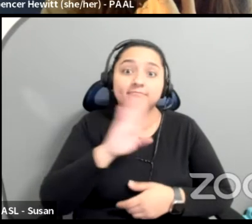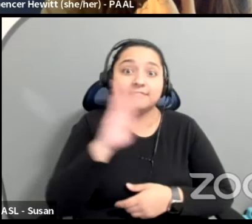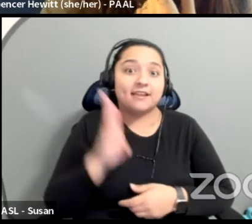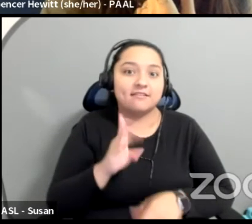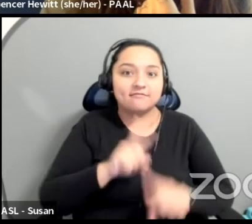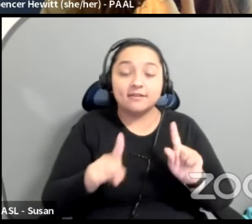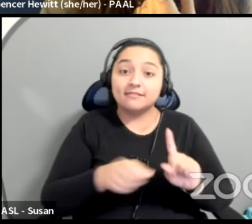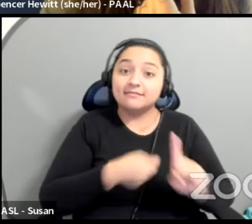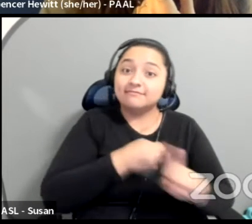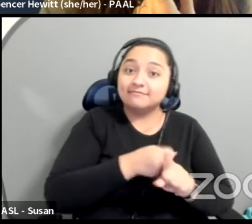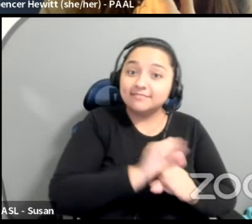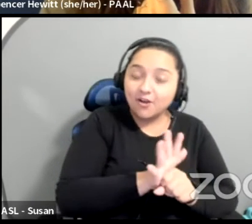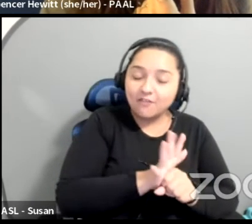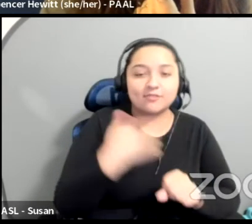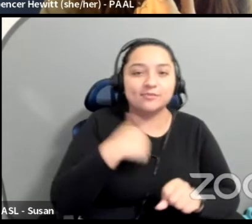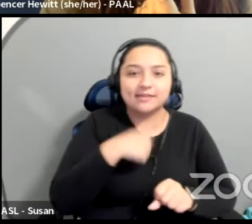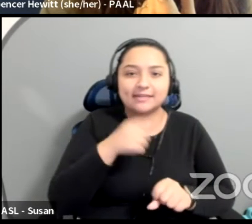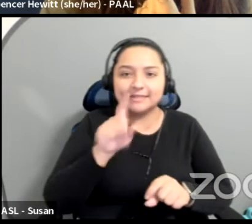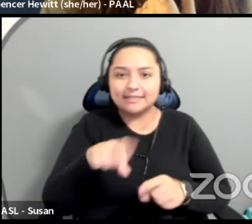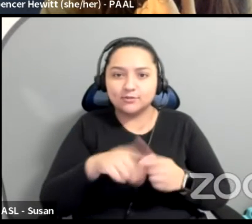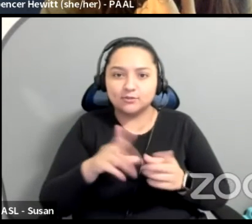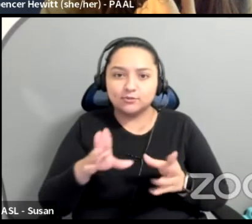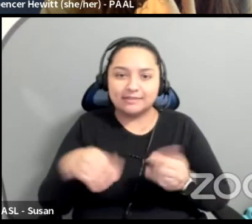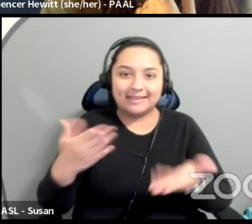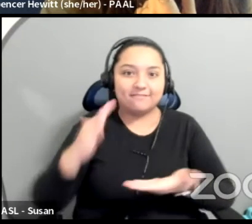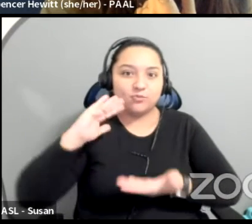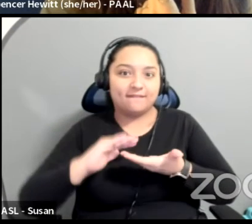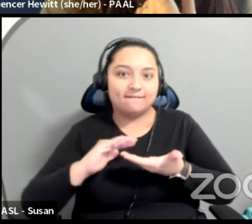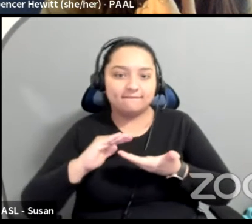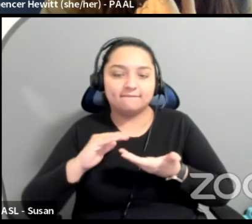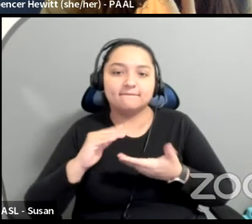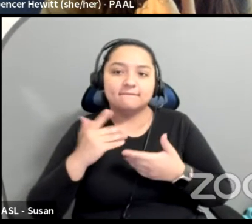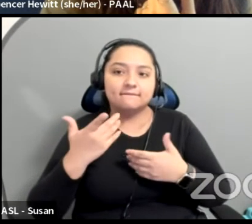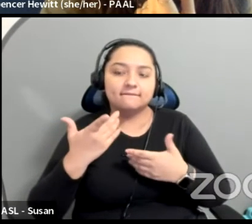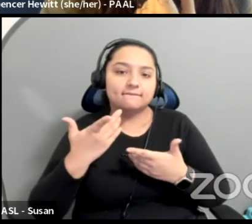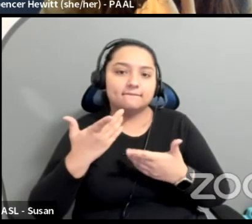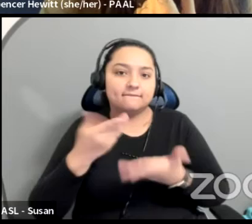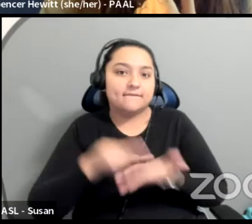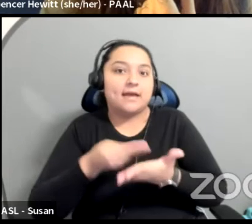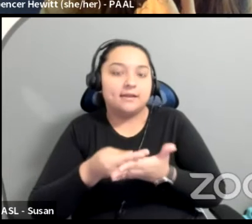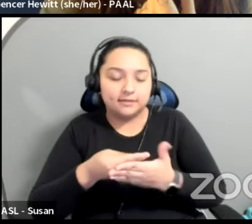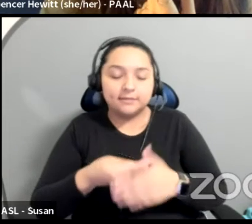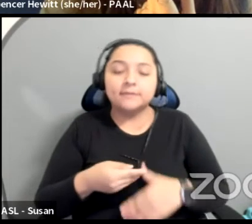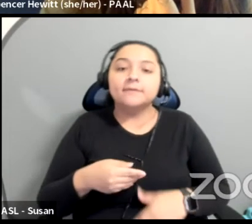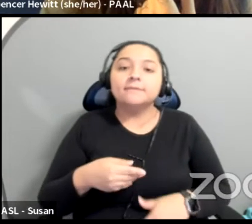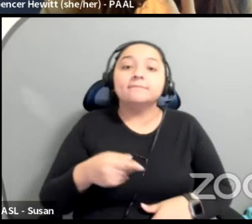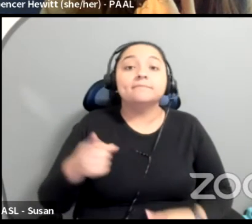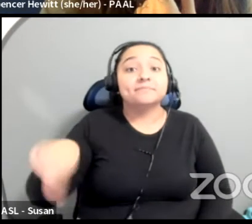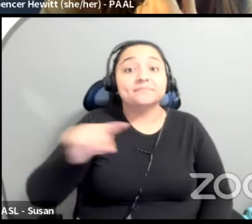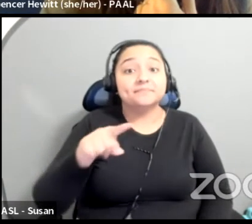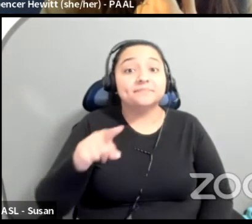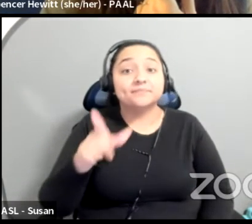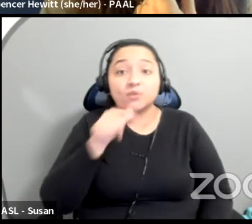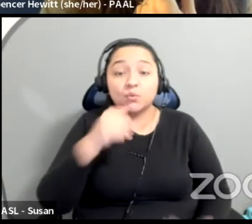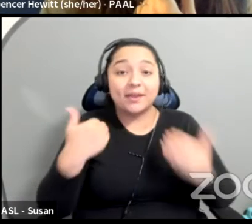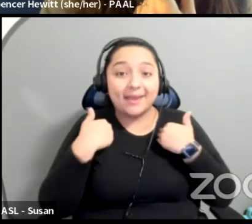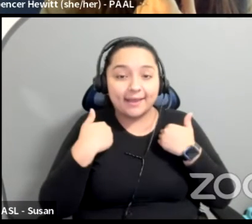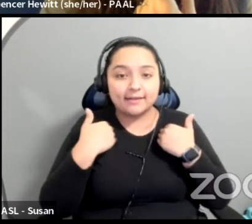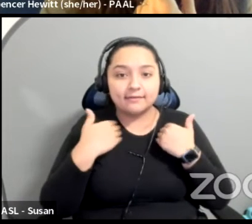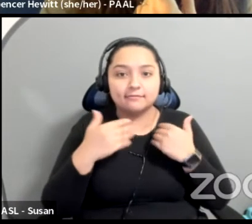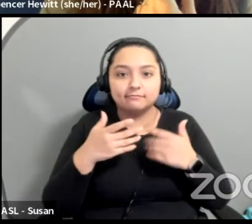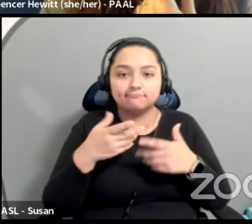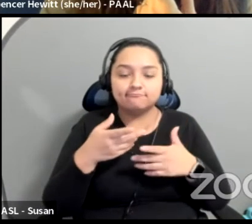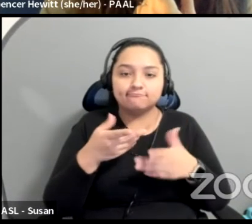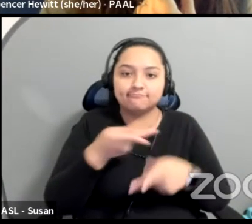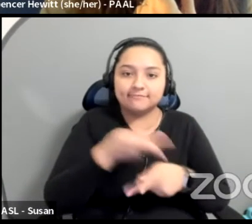but essentially, uh, artists that had caretaking responsibilities could apply for more relief funding. Right. And there